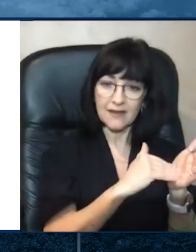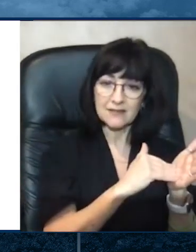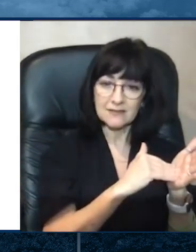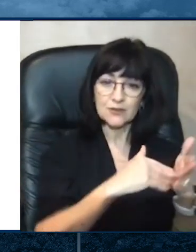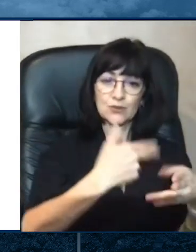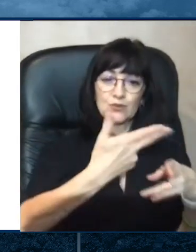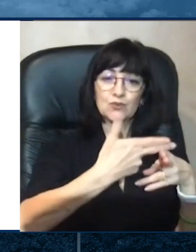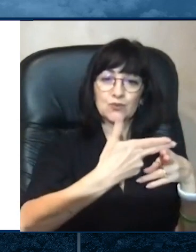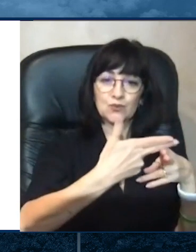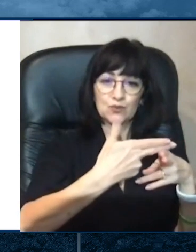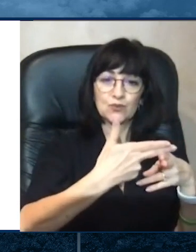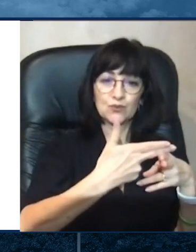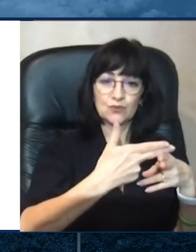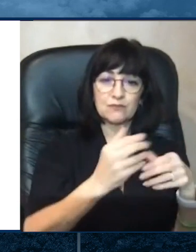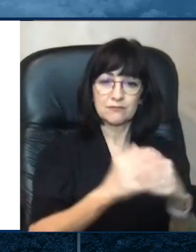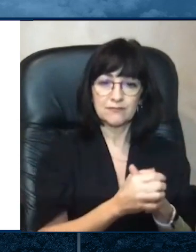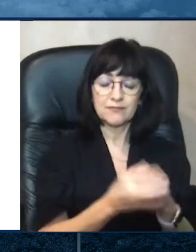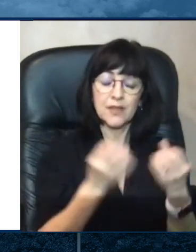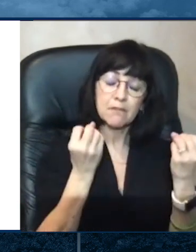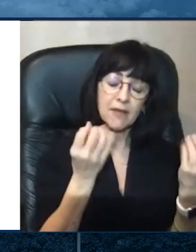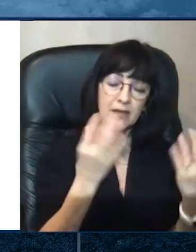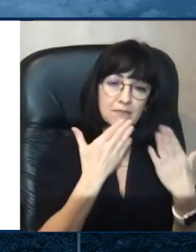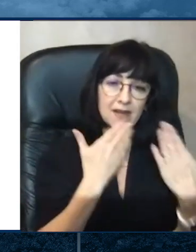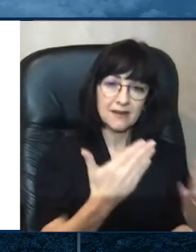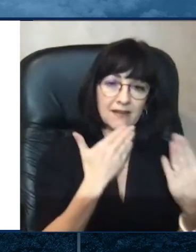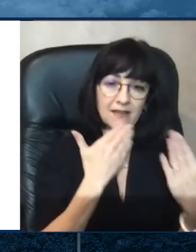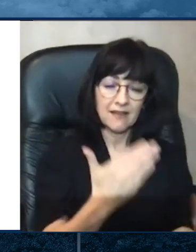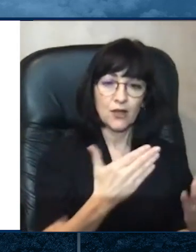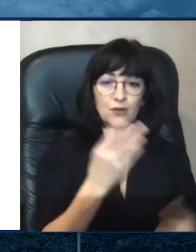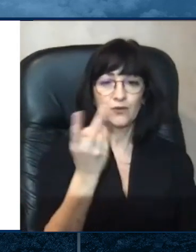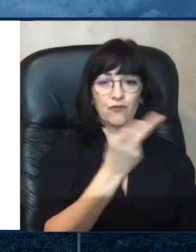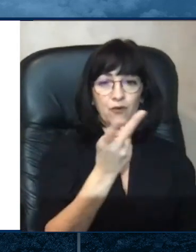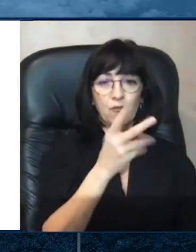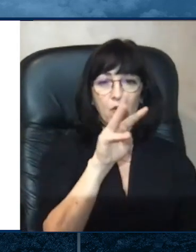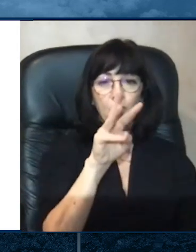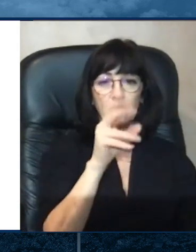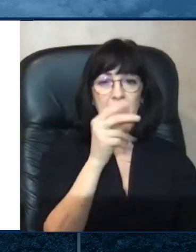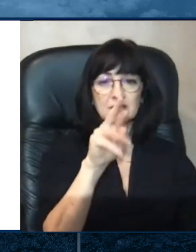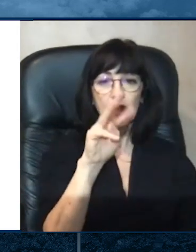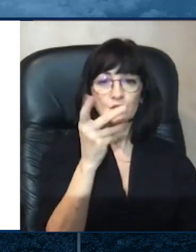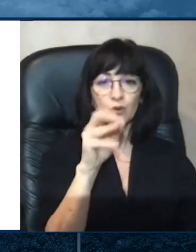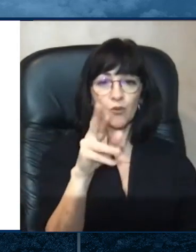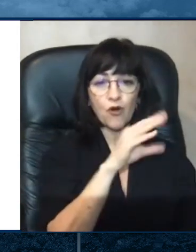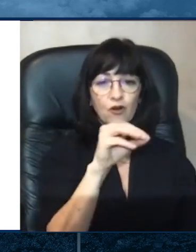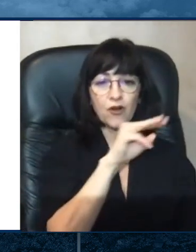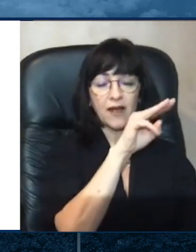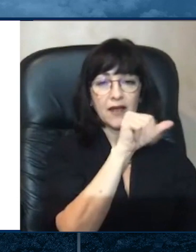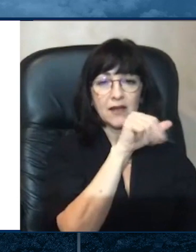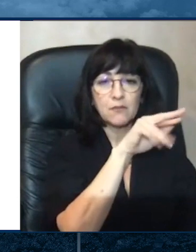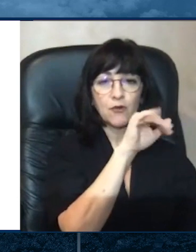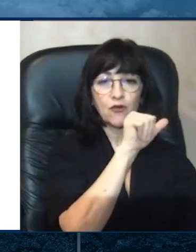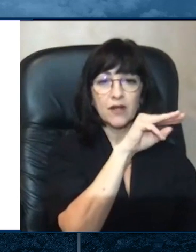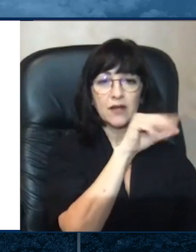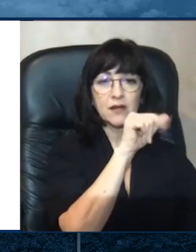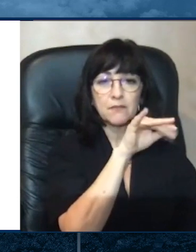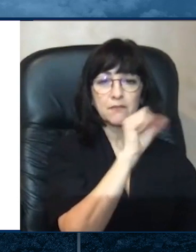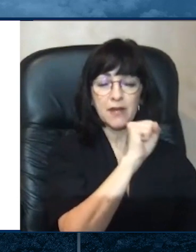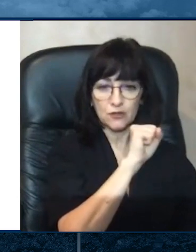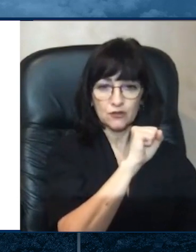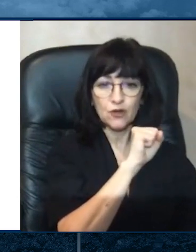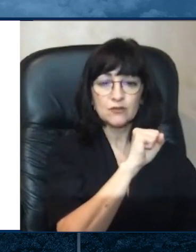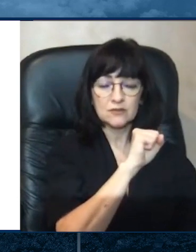Many thanks to Dr. Walker and Dr. Matos for your time. For more information, please visit our website www